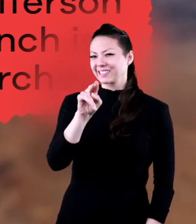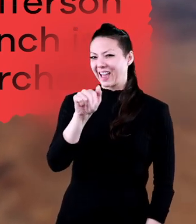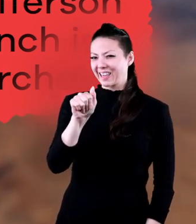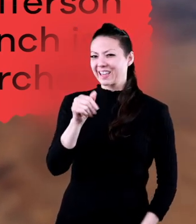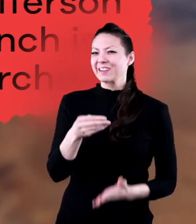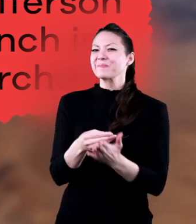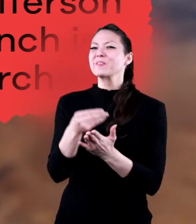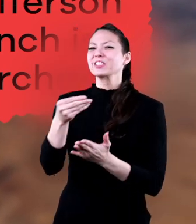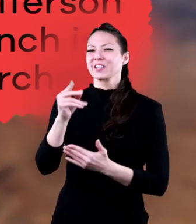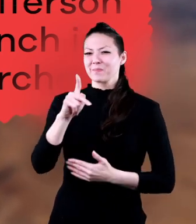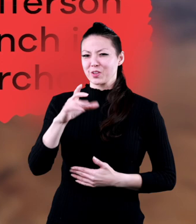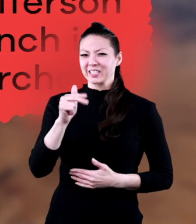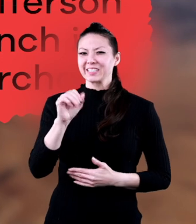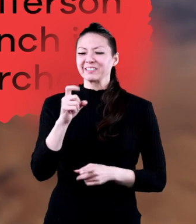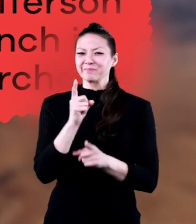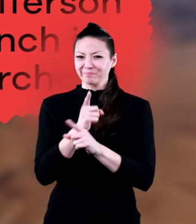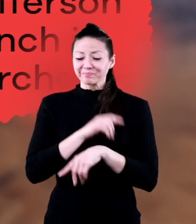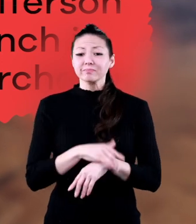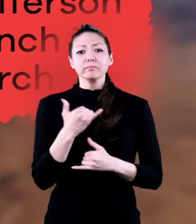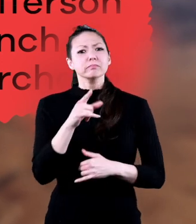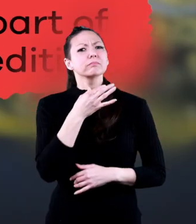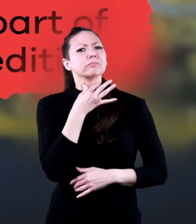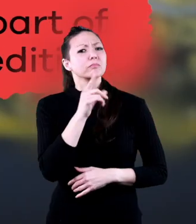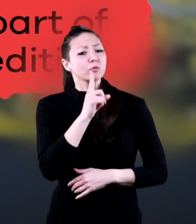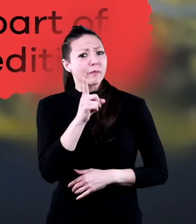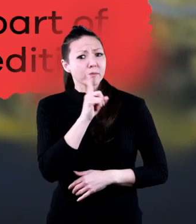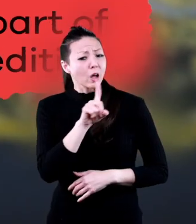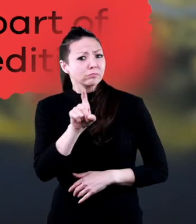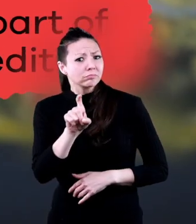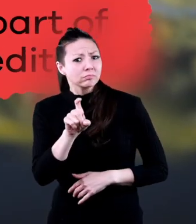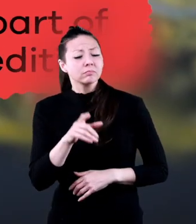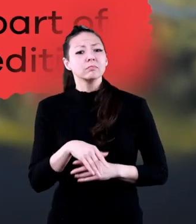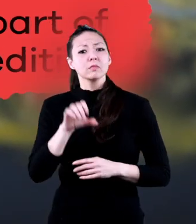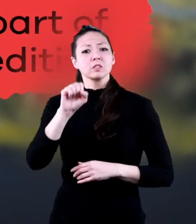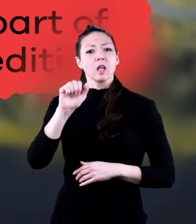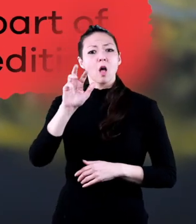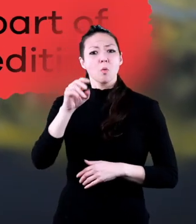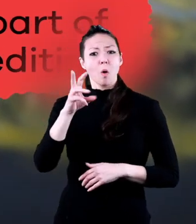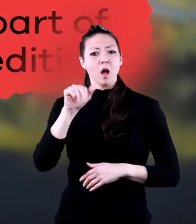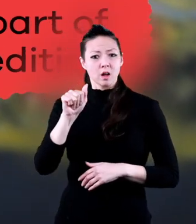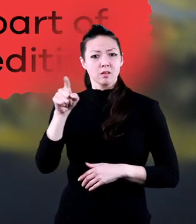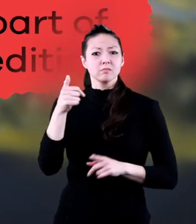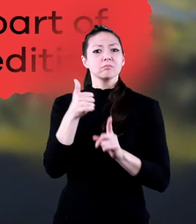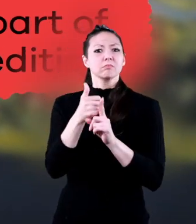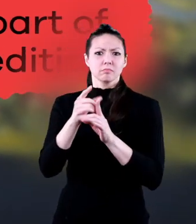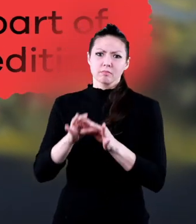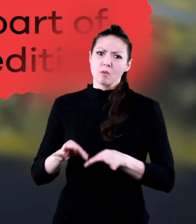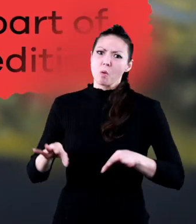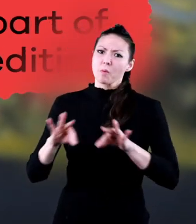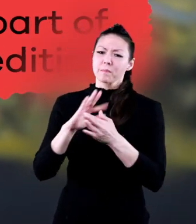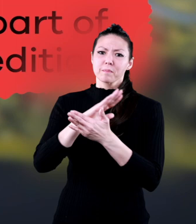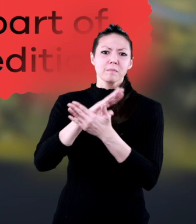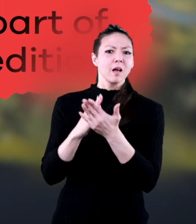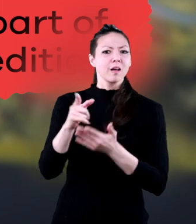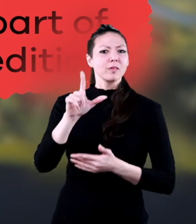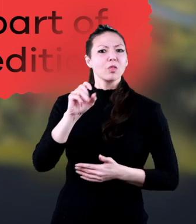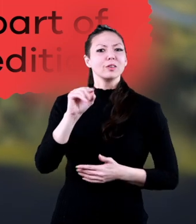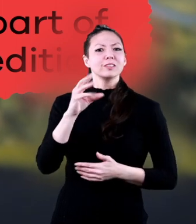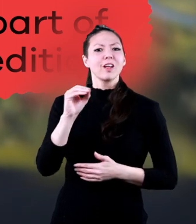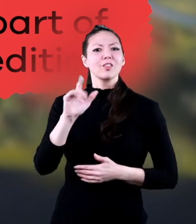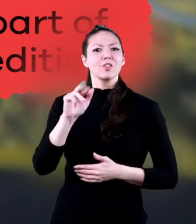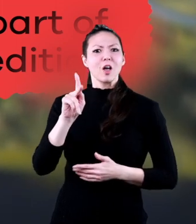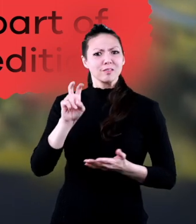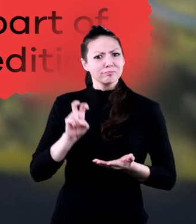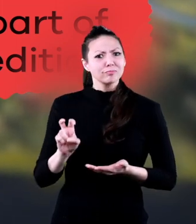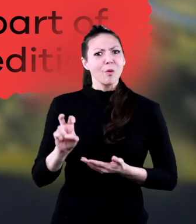The Louisiana Purchase True or false, Sacagawea was a vital part of